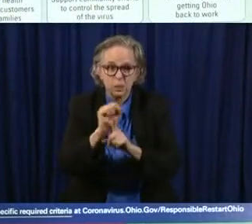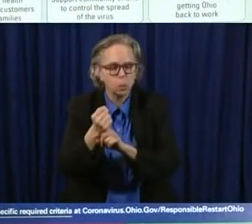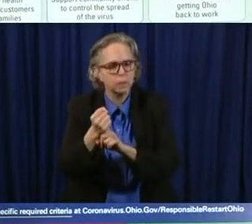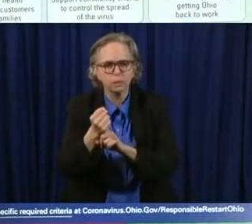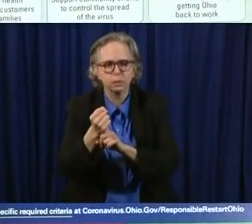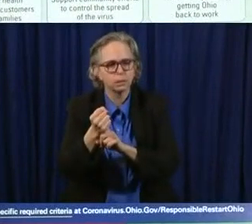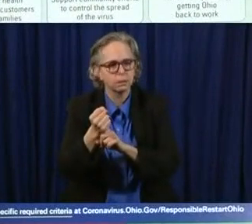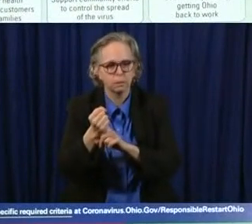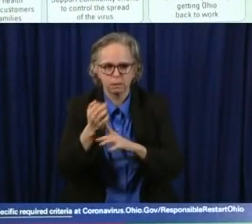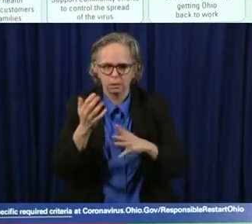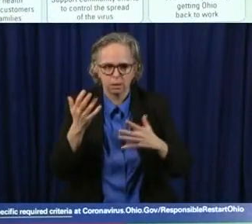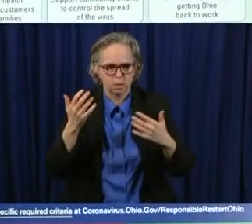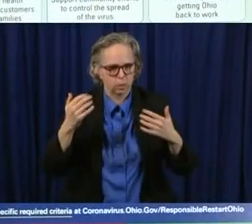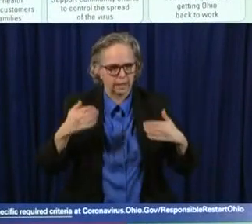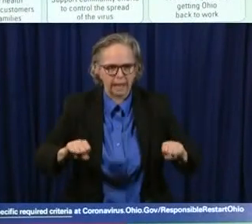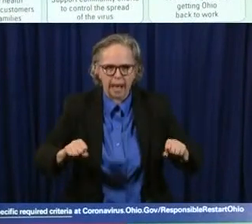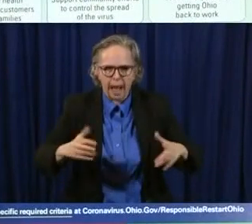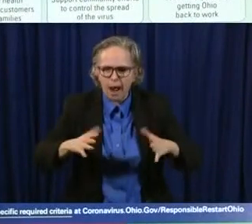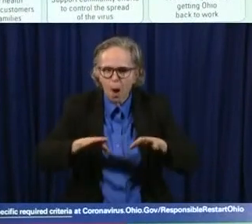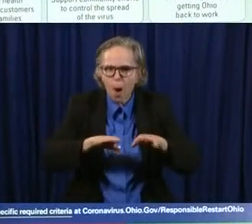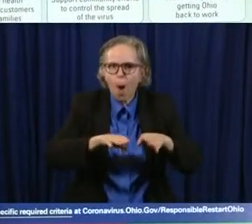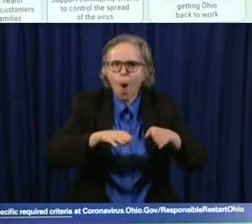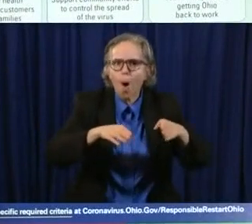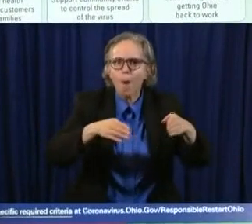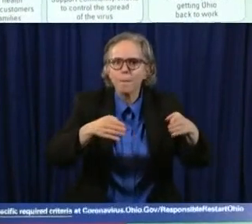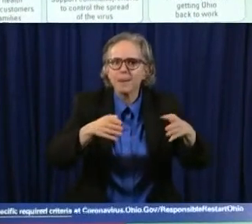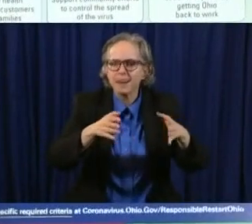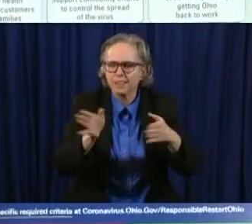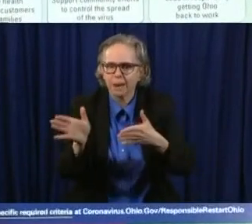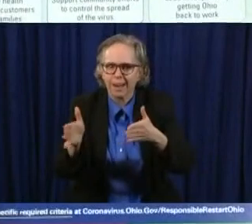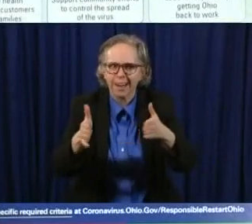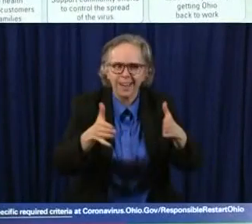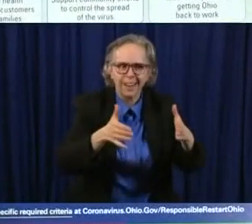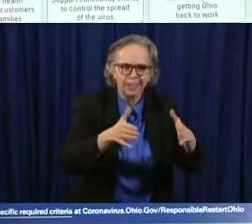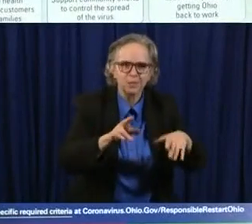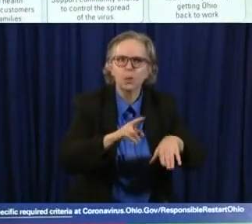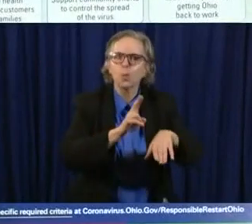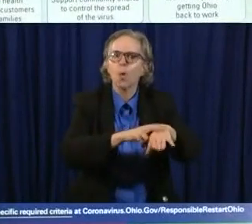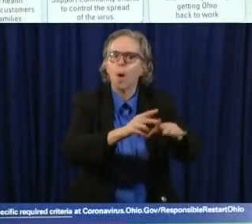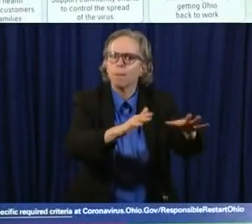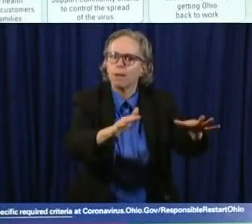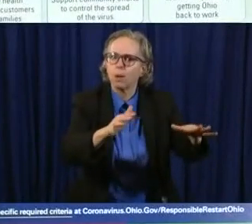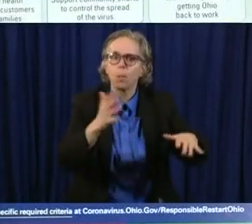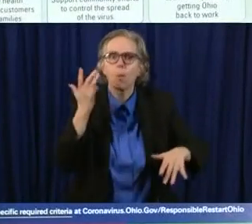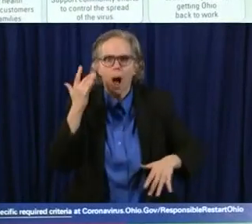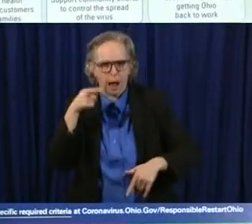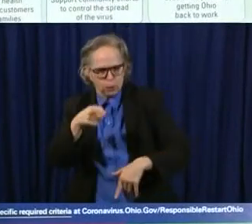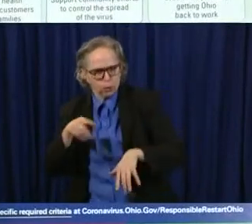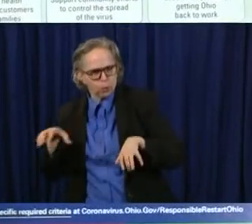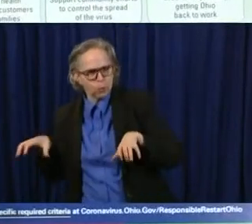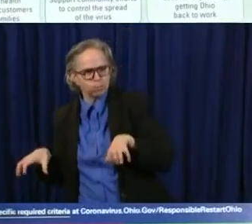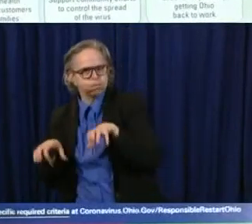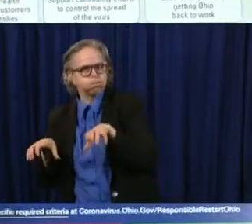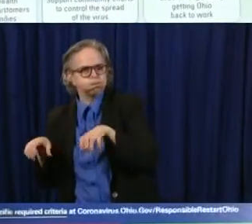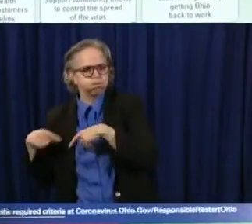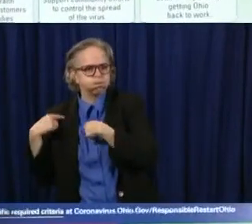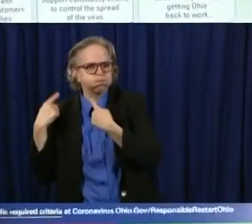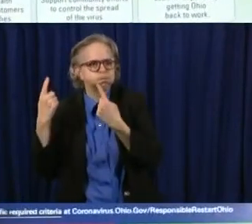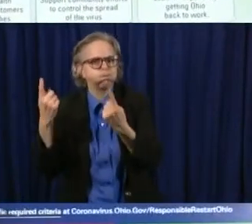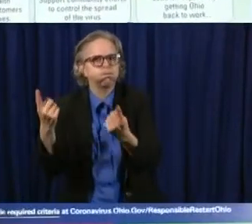going back, coming back, start getting the economy moving, start getting people back to work.